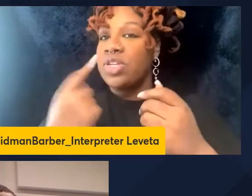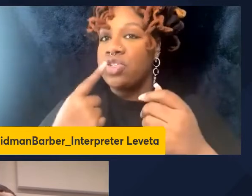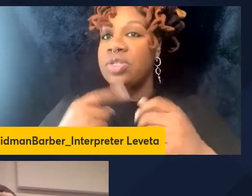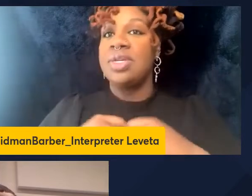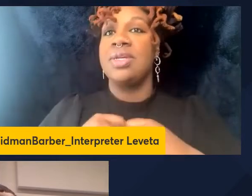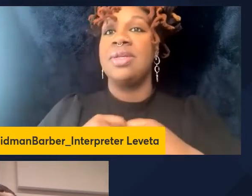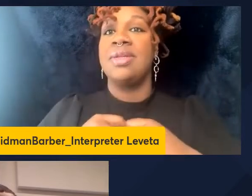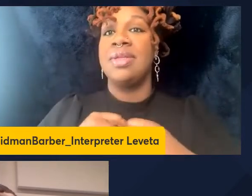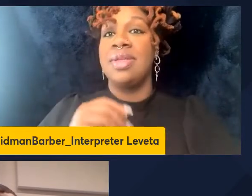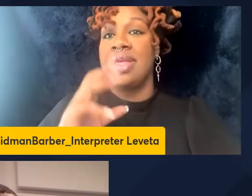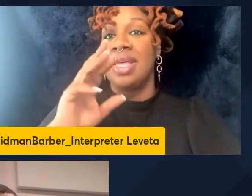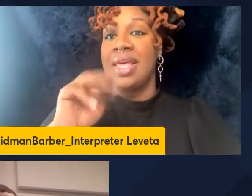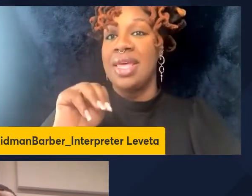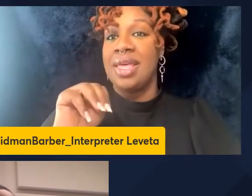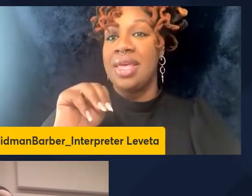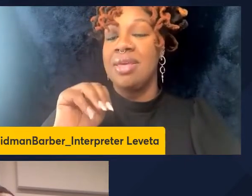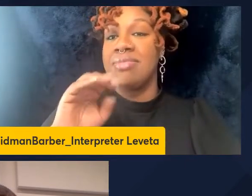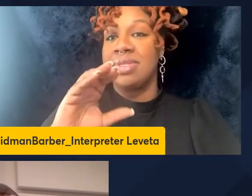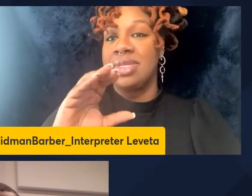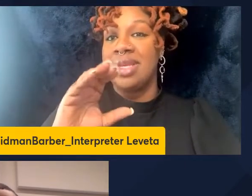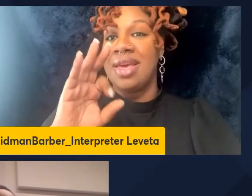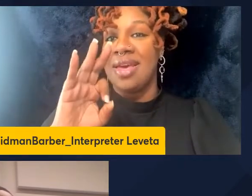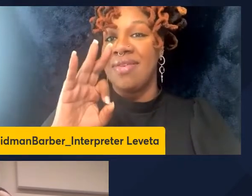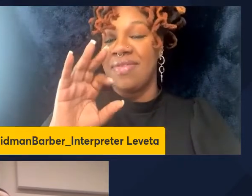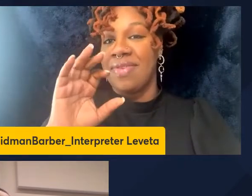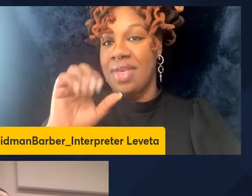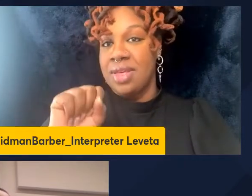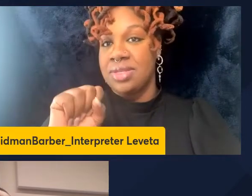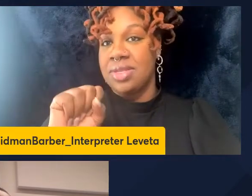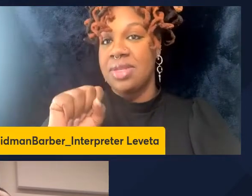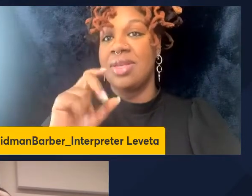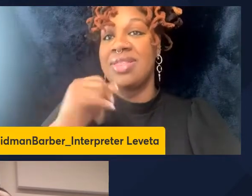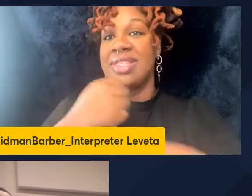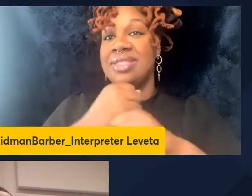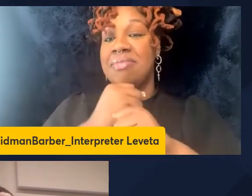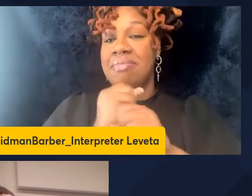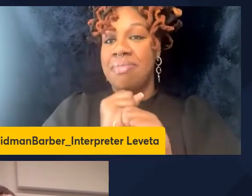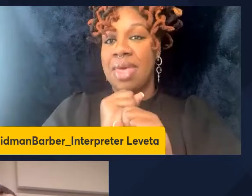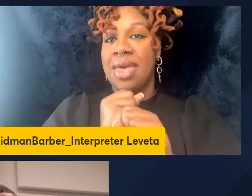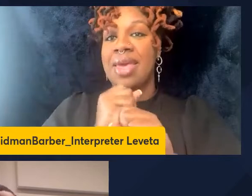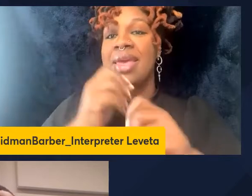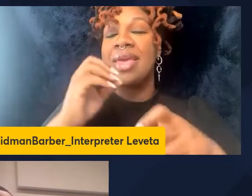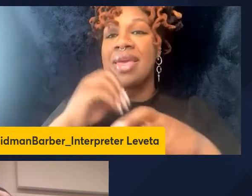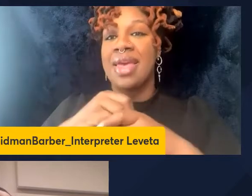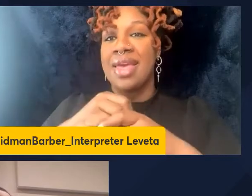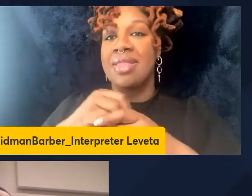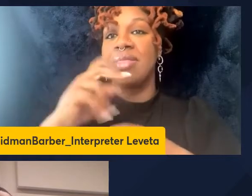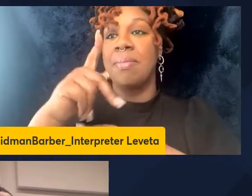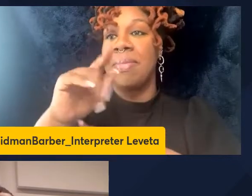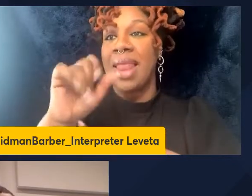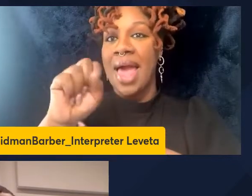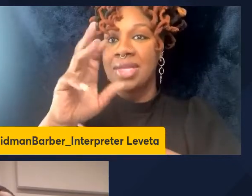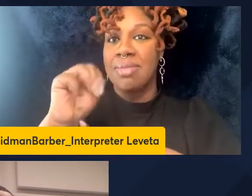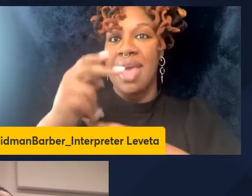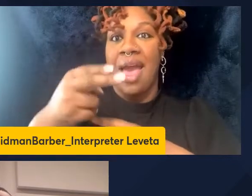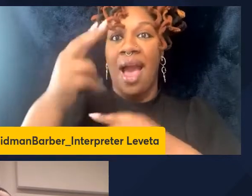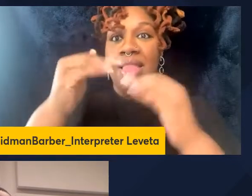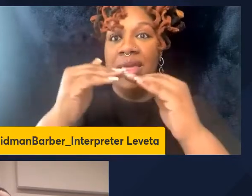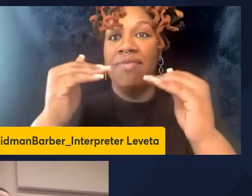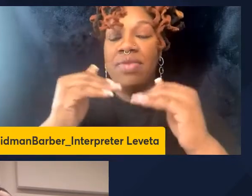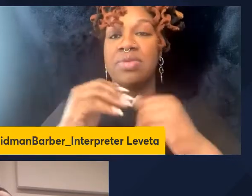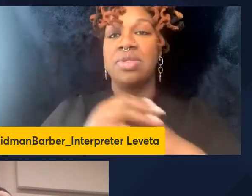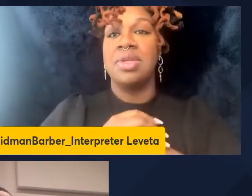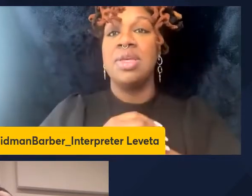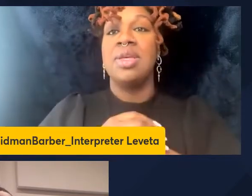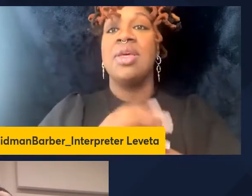the MCSF, which is a macrophage growth factor, is produced in a plasma to high levels acutely. And that's a direct growth factor that